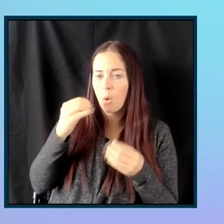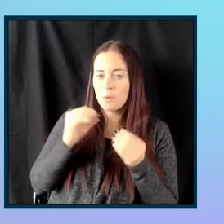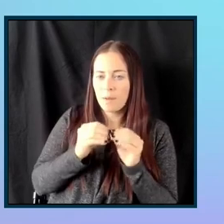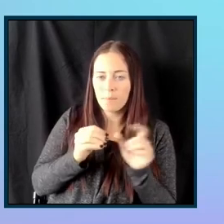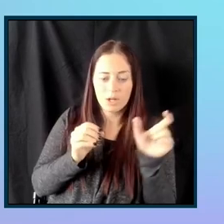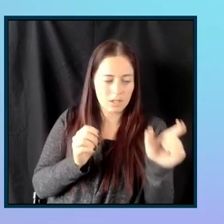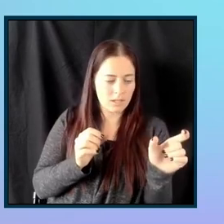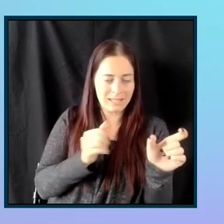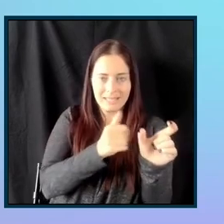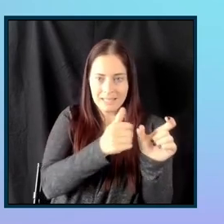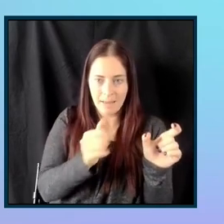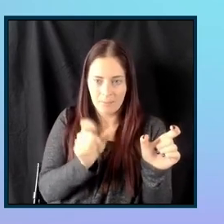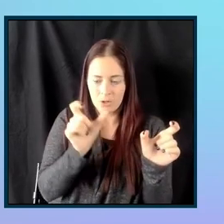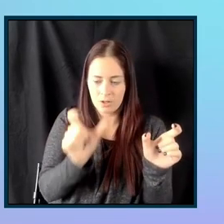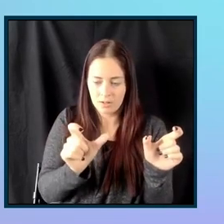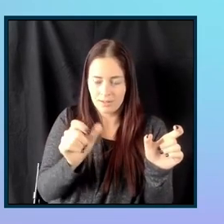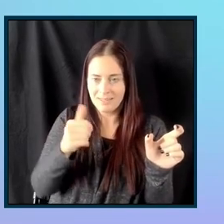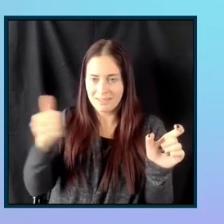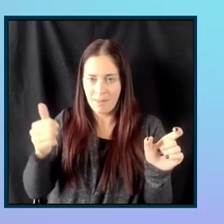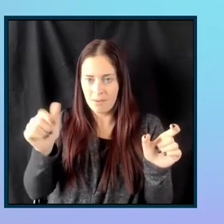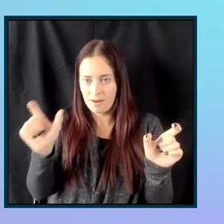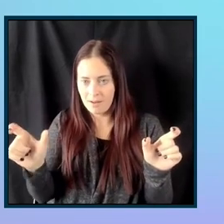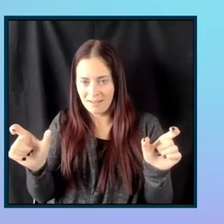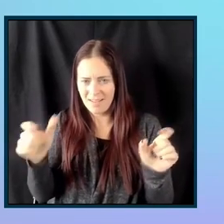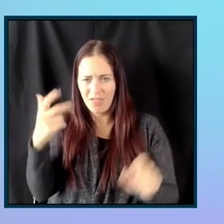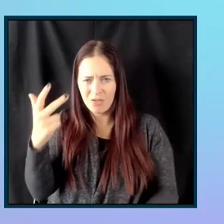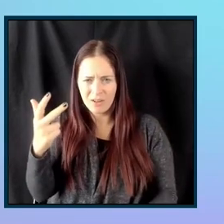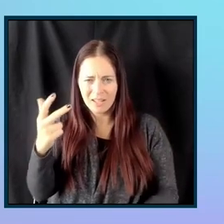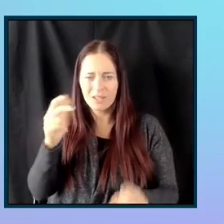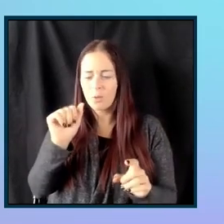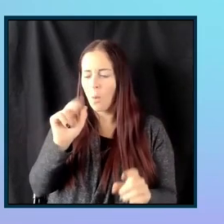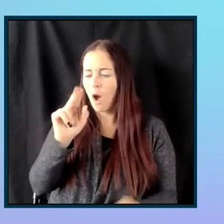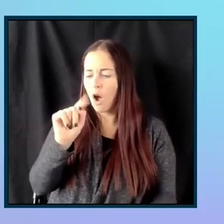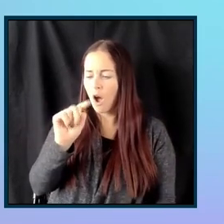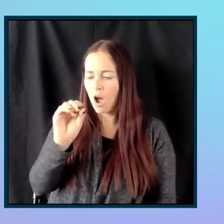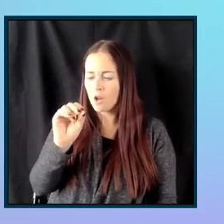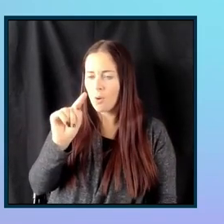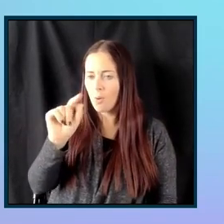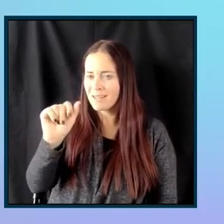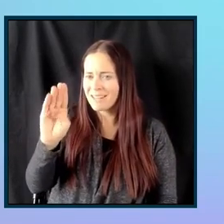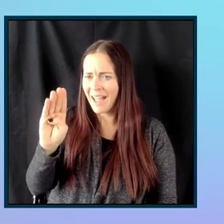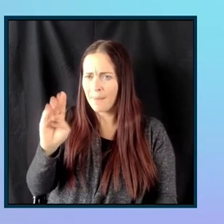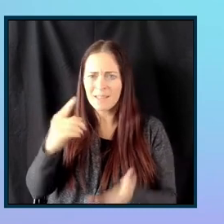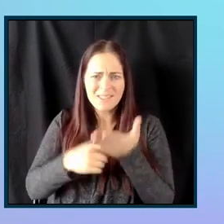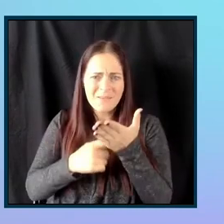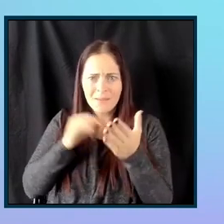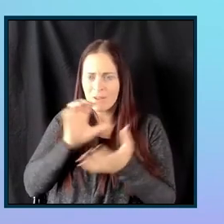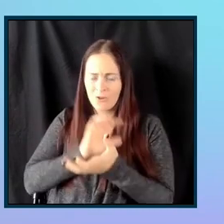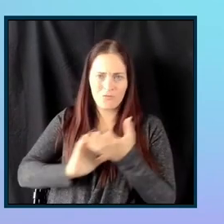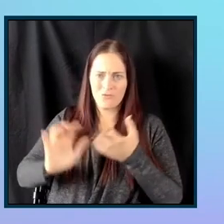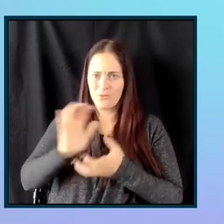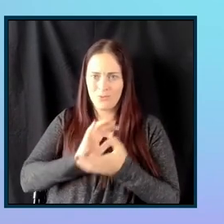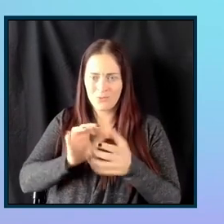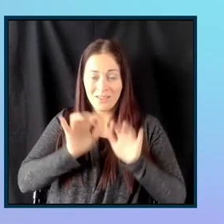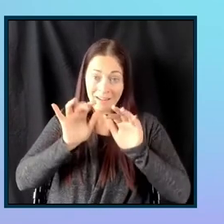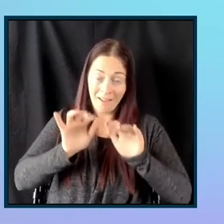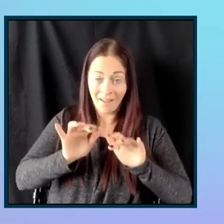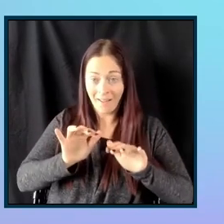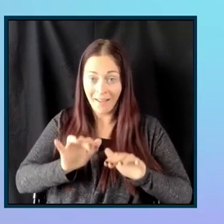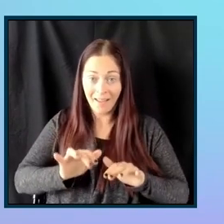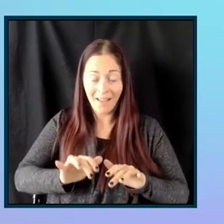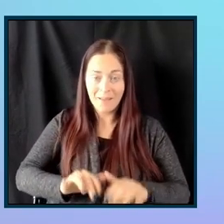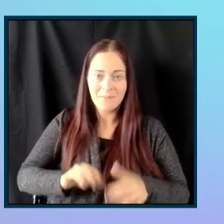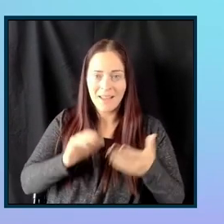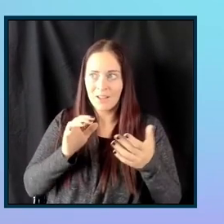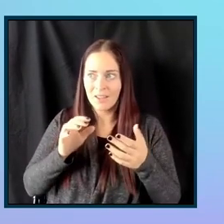then as you're typing, they will automatically tab for you. So that auto tabbing, and that can be so confusing because like, as you're typing, then you're